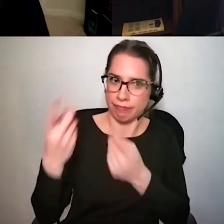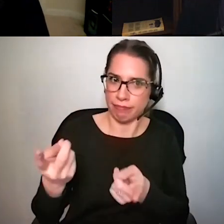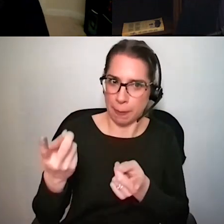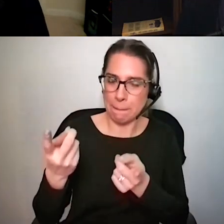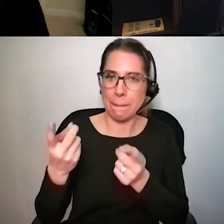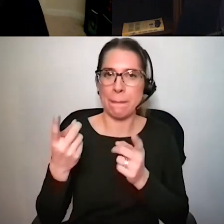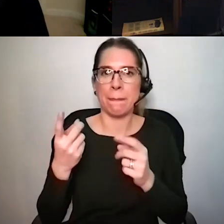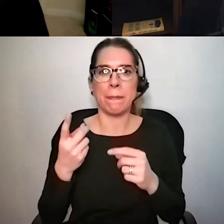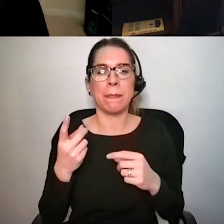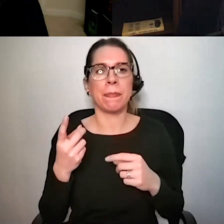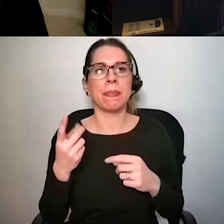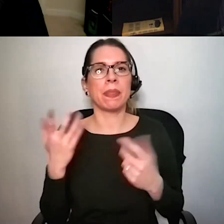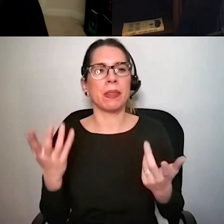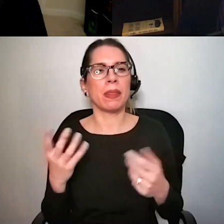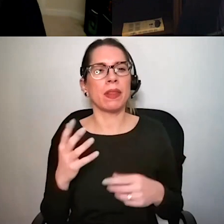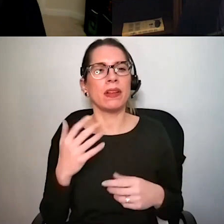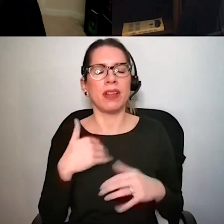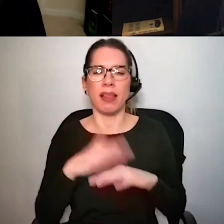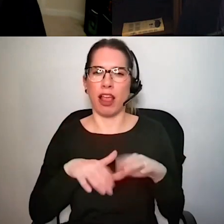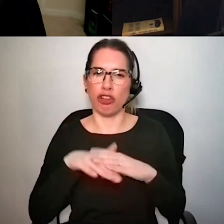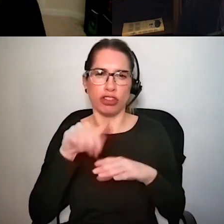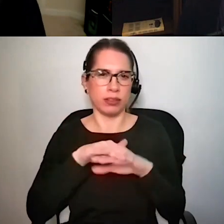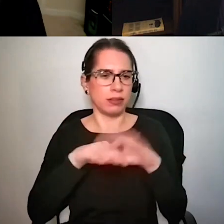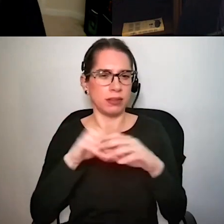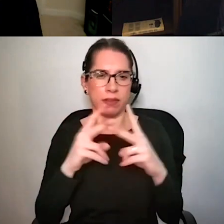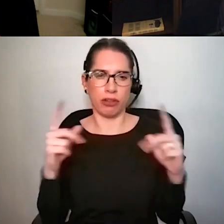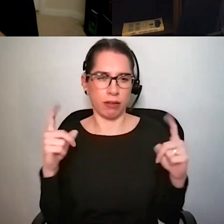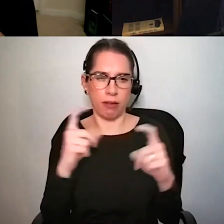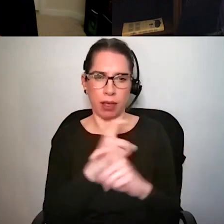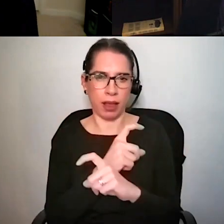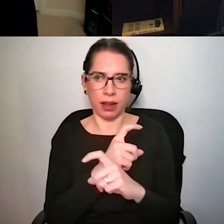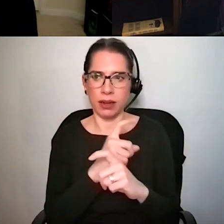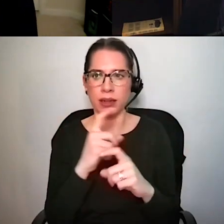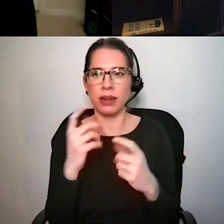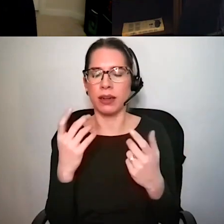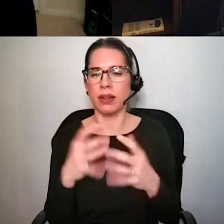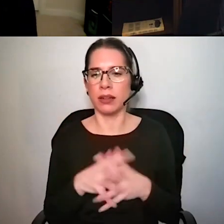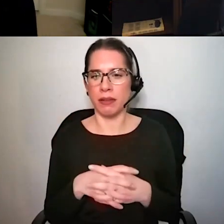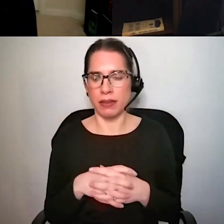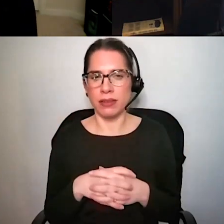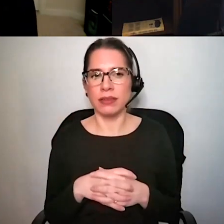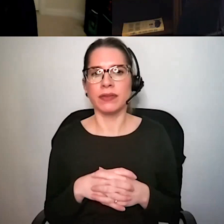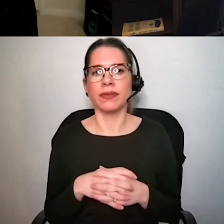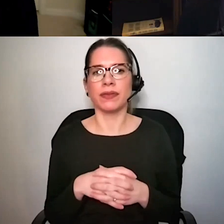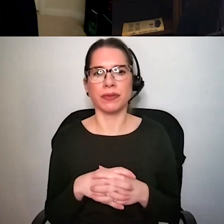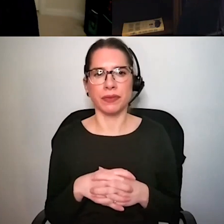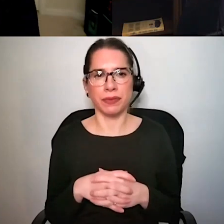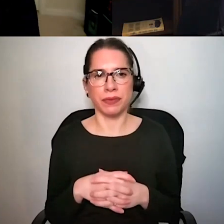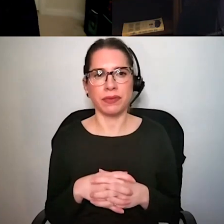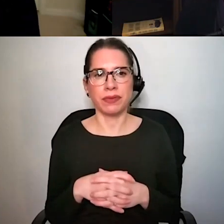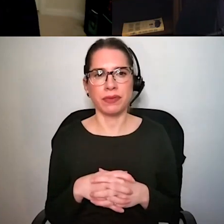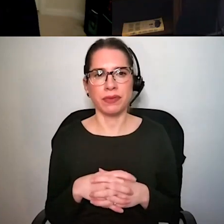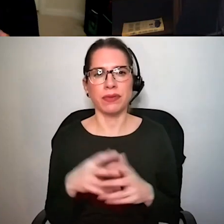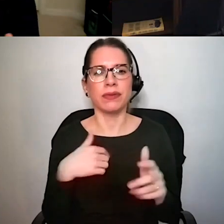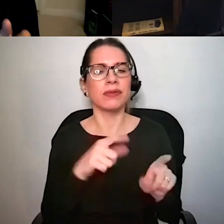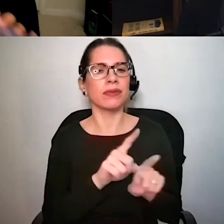I think that there are there are all these layers when it comes to and I think I was very um particular about not talking too much about